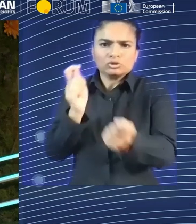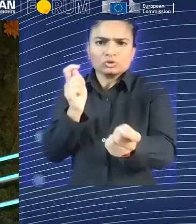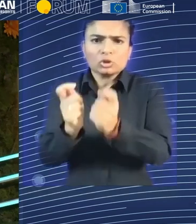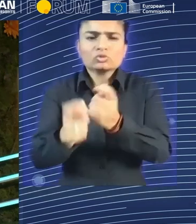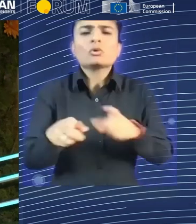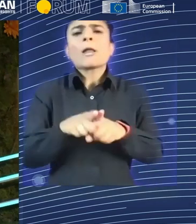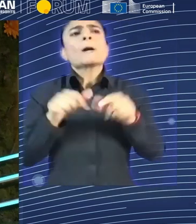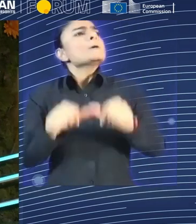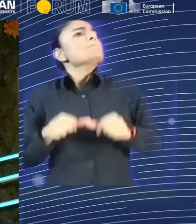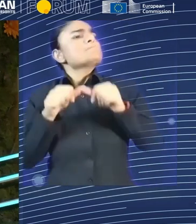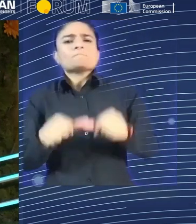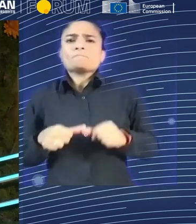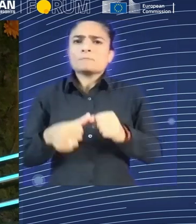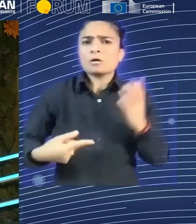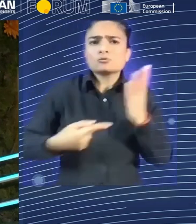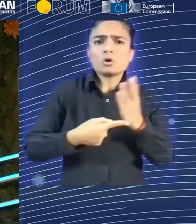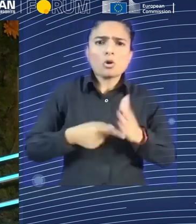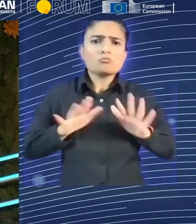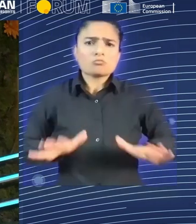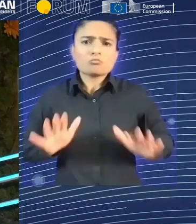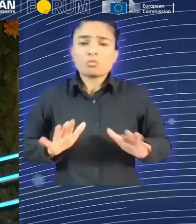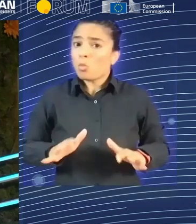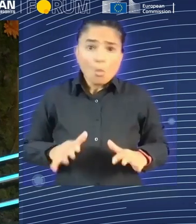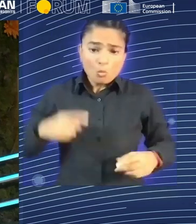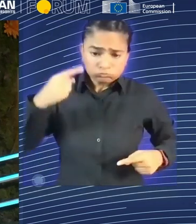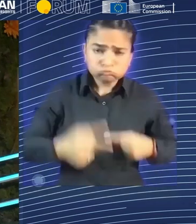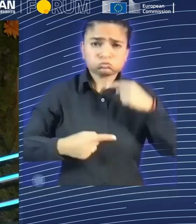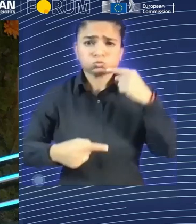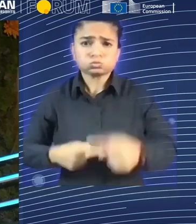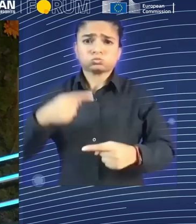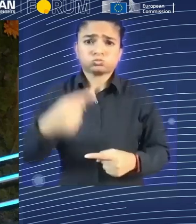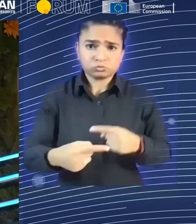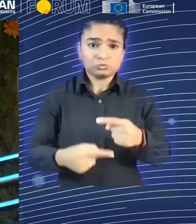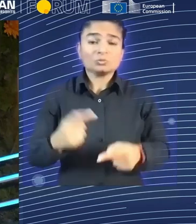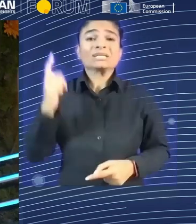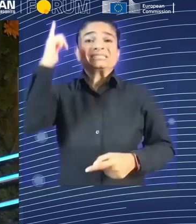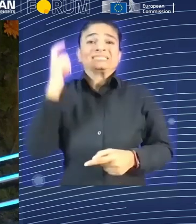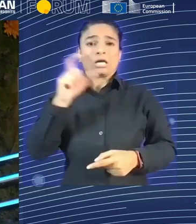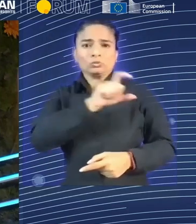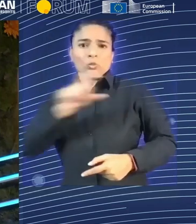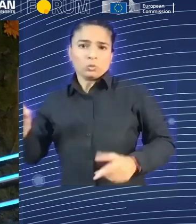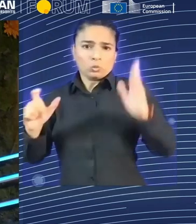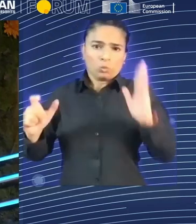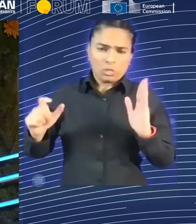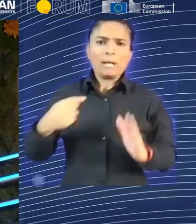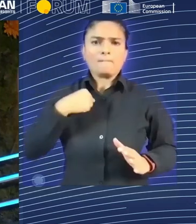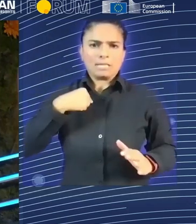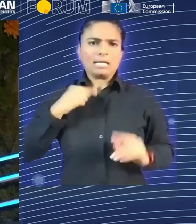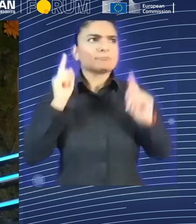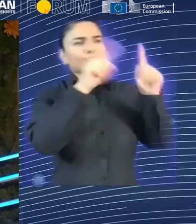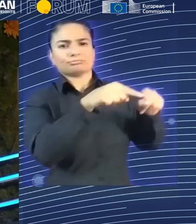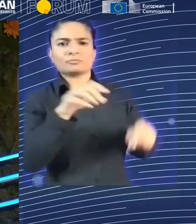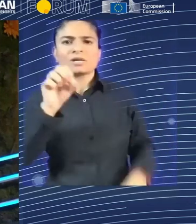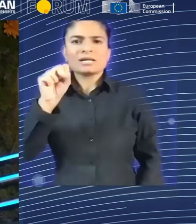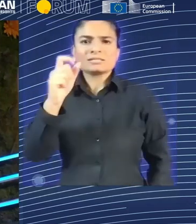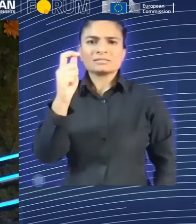have a foundation model scholar kind of program. We have a number of other partnerships with other universities to keep kind